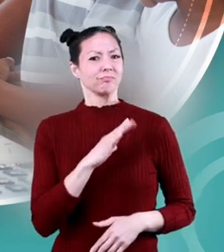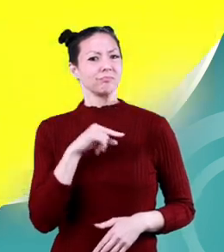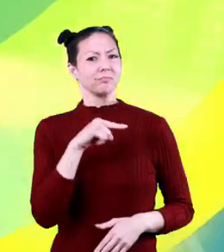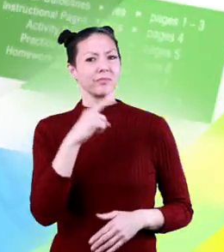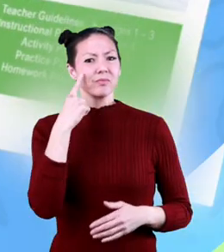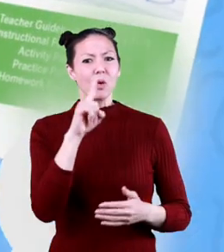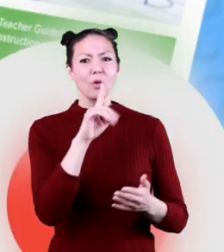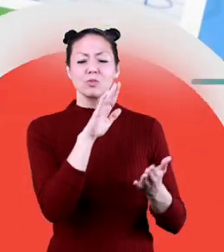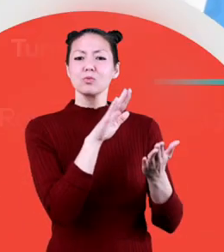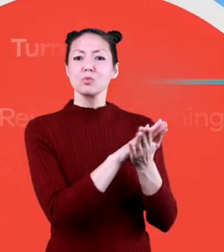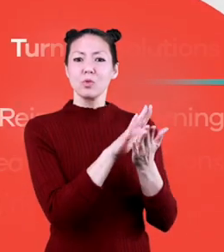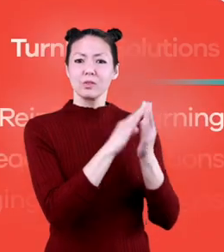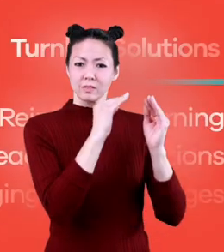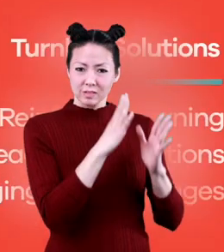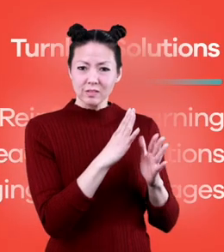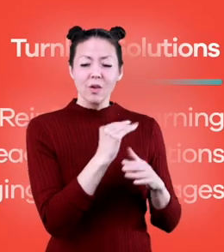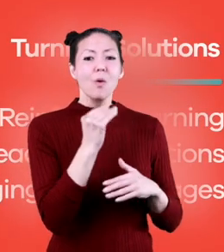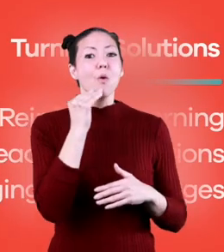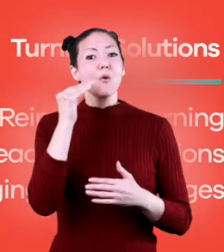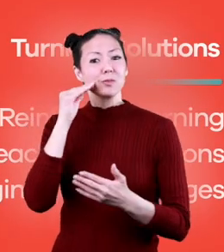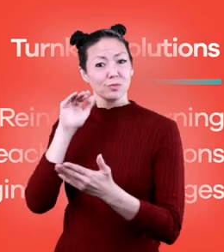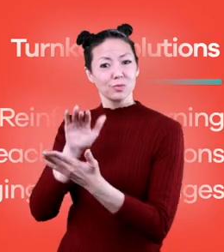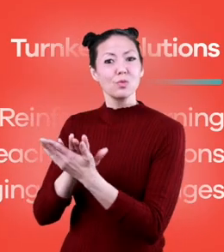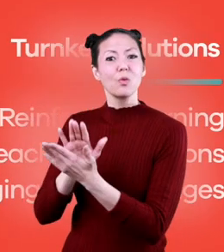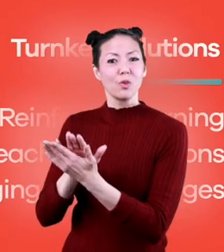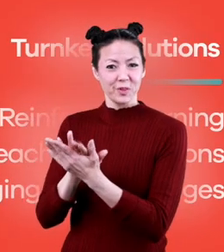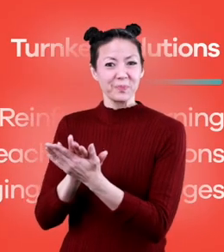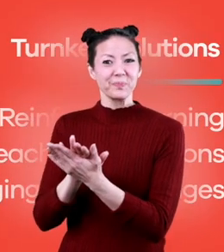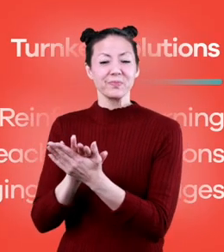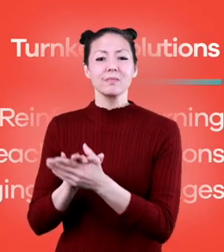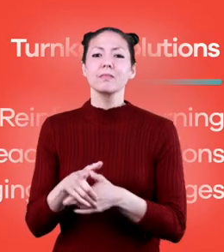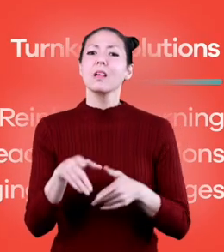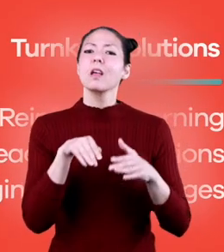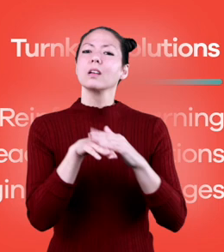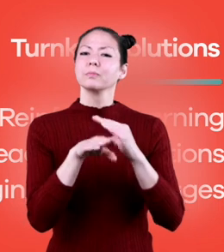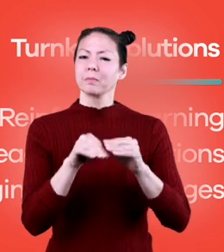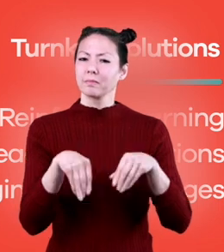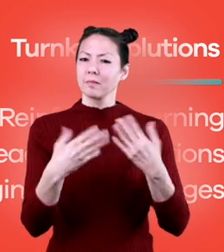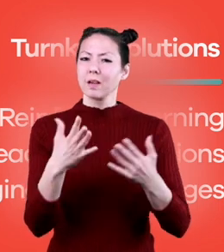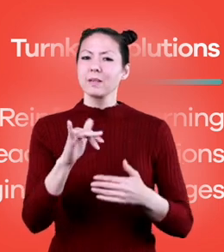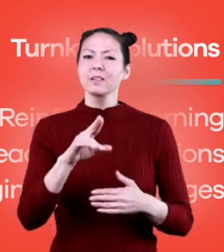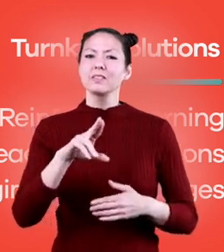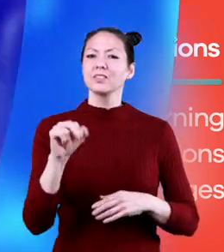resources and turnkey solutions for teachers and homeschoolers.